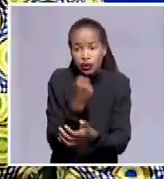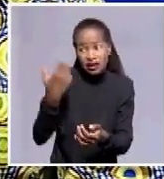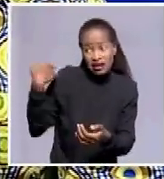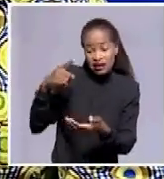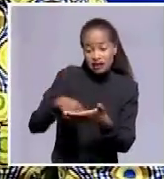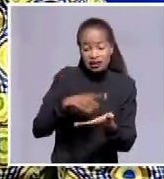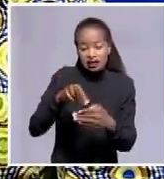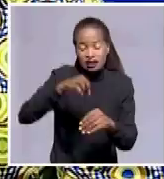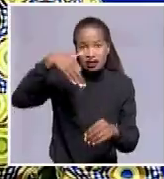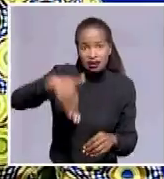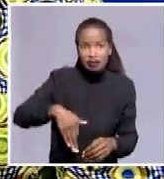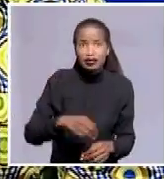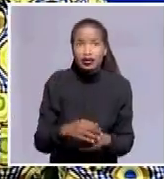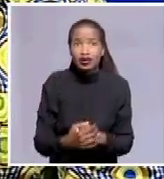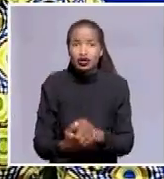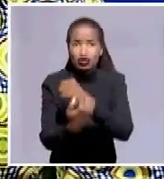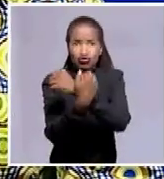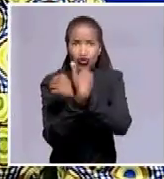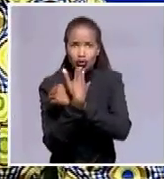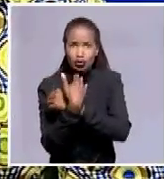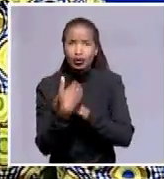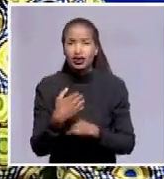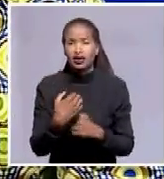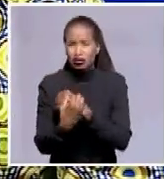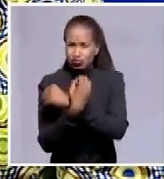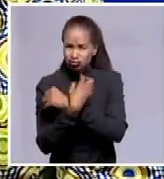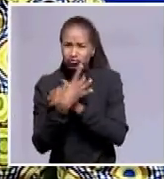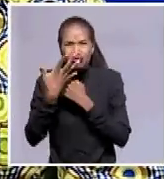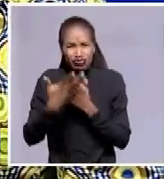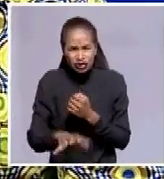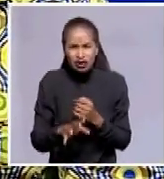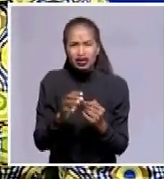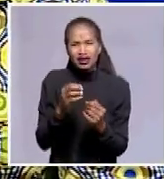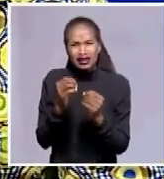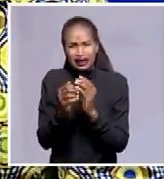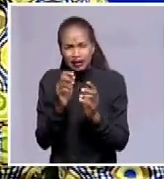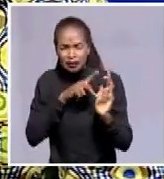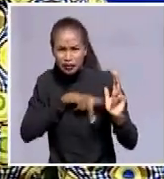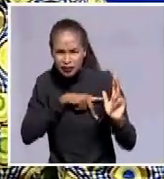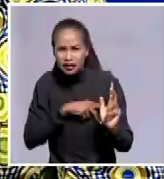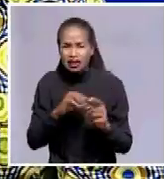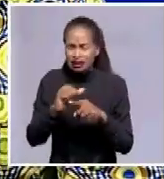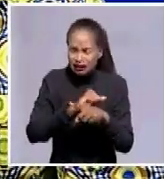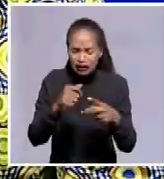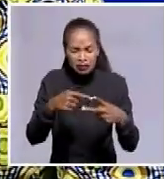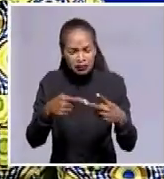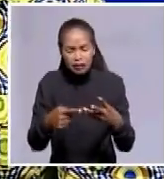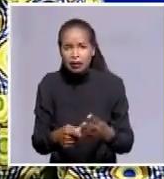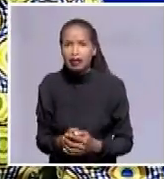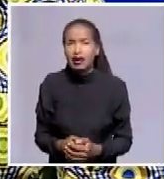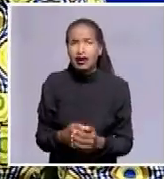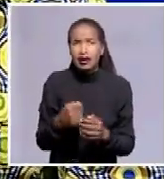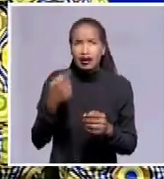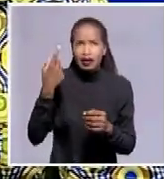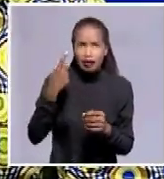he also sent some expertise of professors that came to us and trained us on a number of areas. I do not want to delve in those areas, but there is a consistent